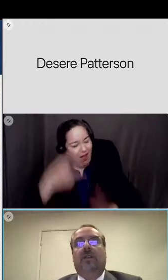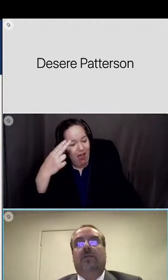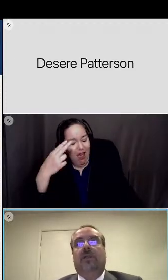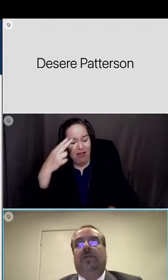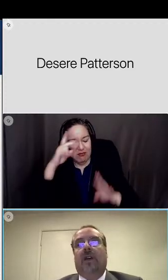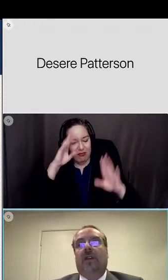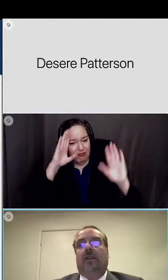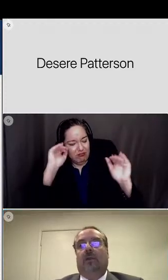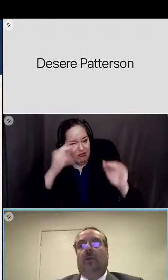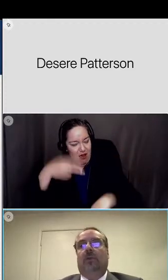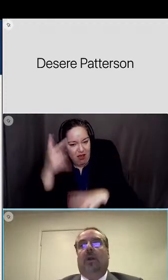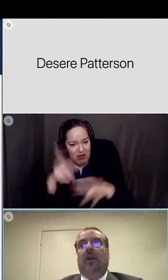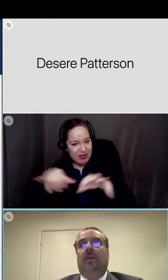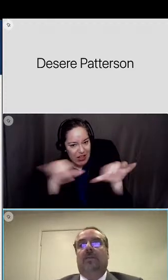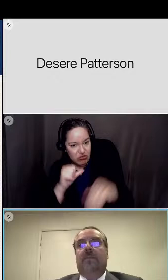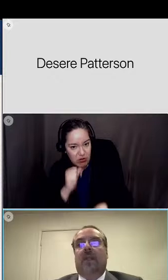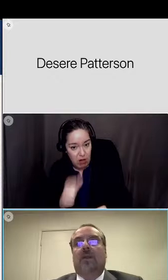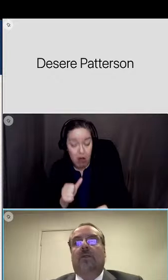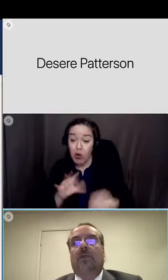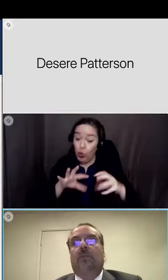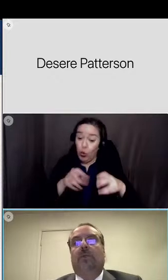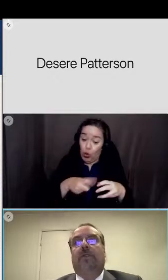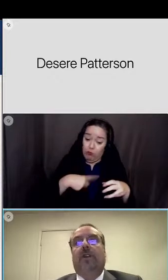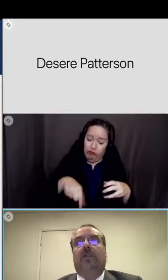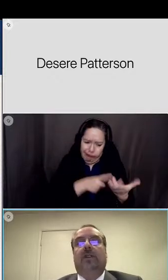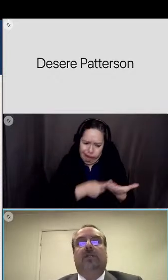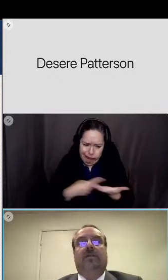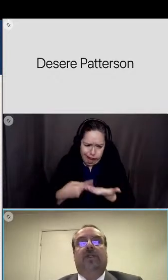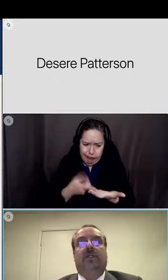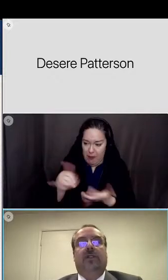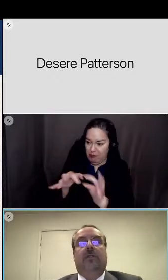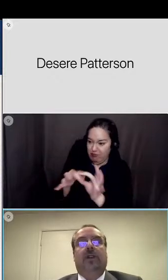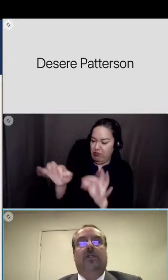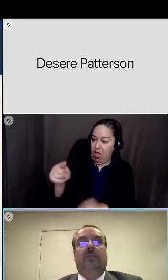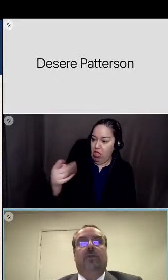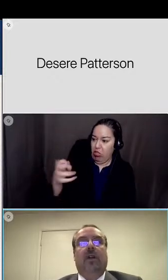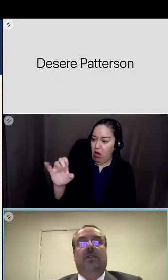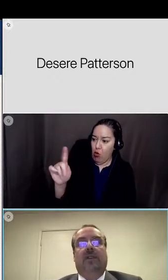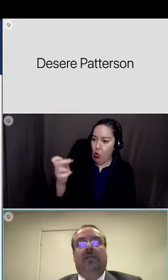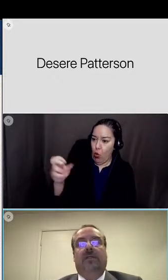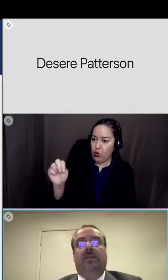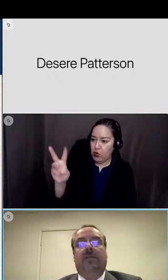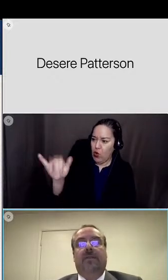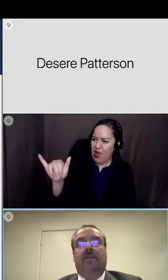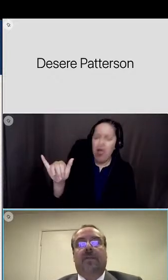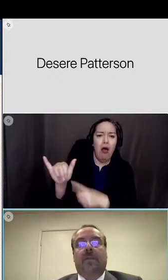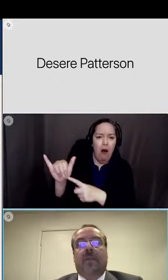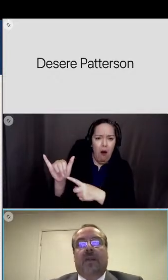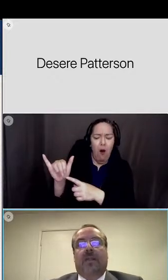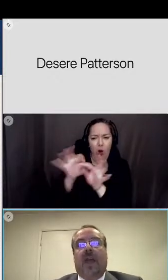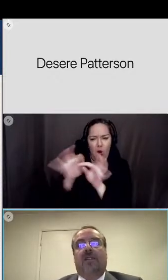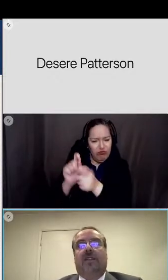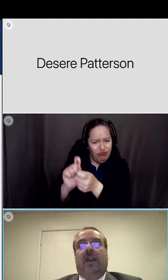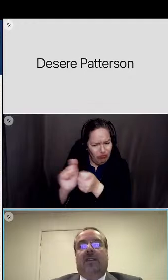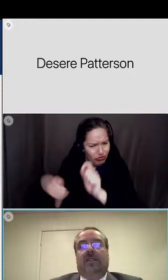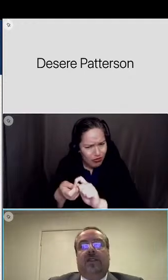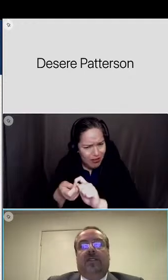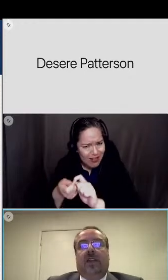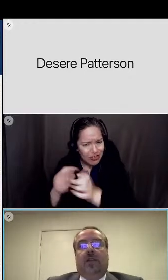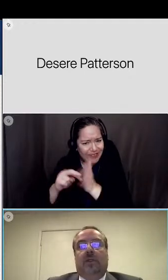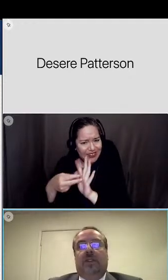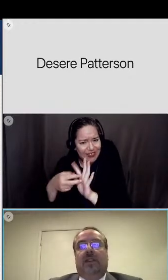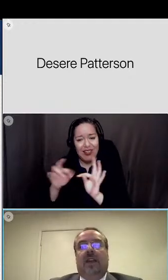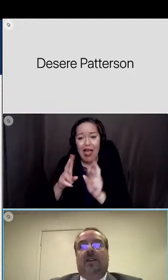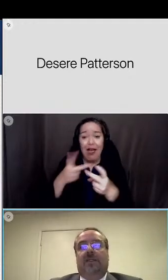group discussed redefining the colton way through the professionalism vision creation process the hashtag